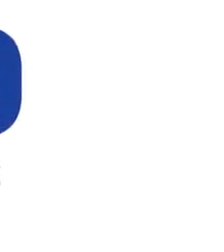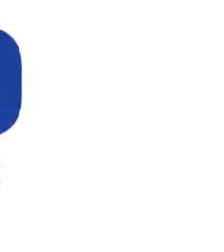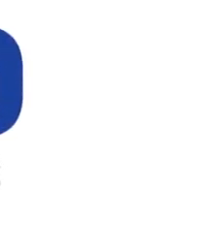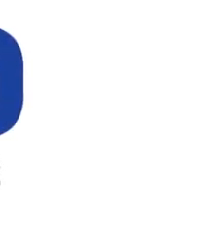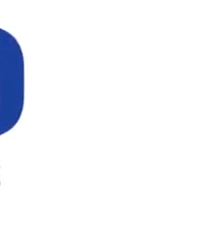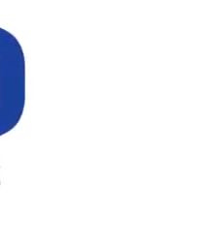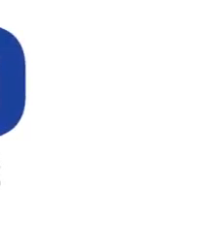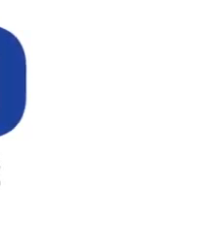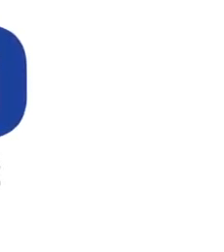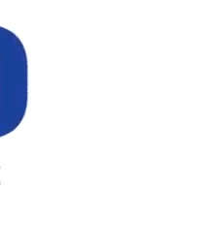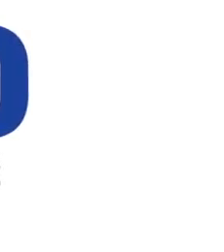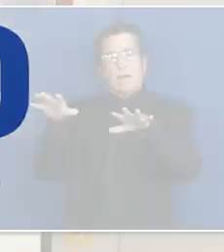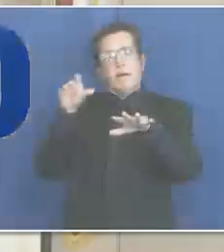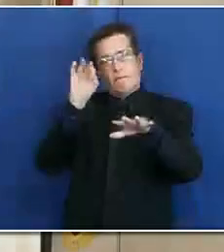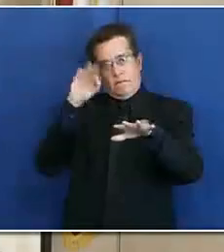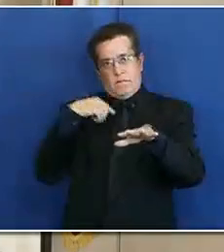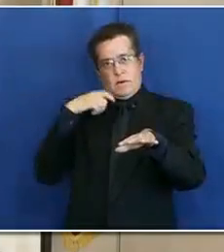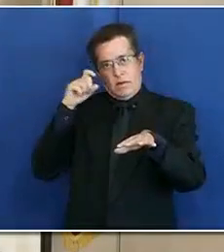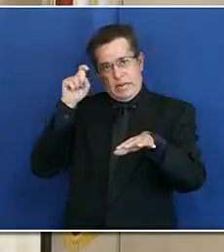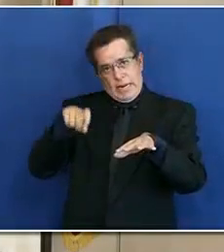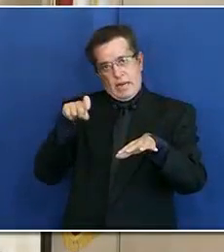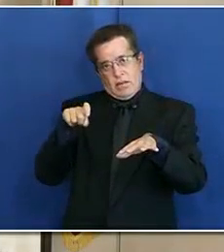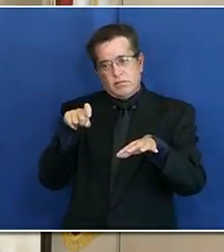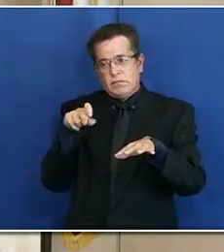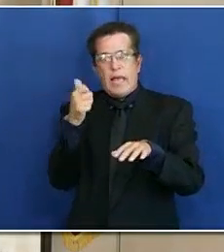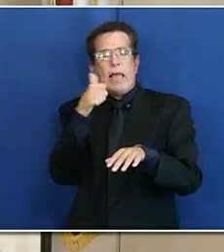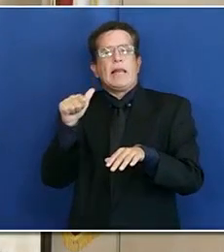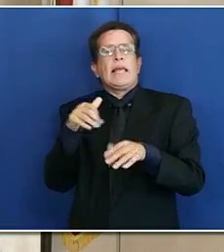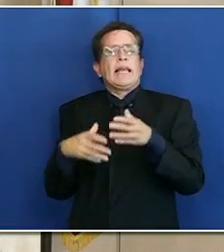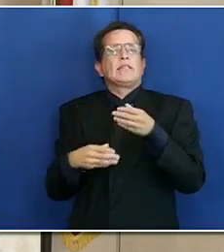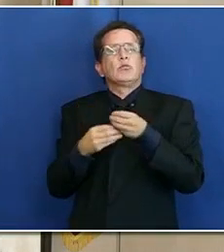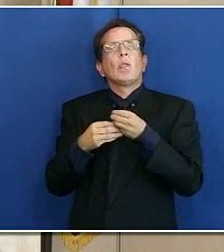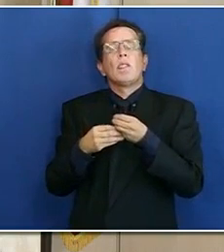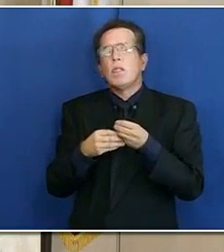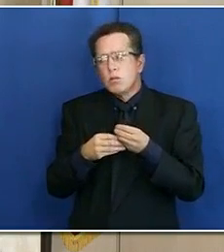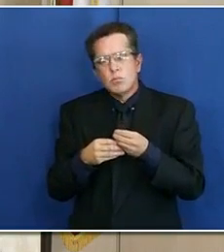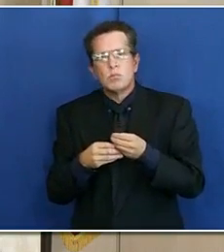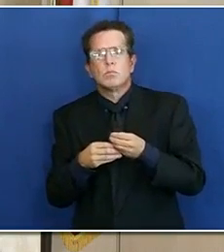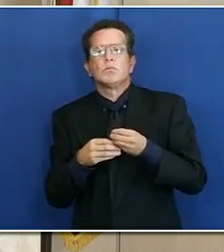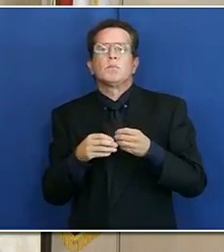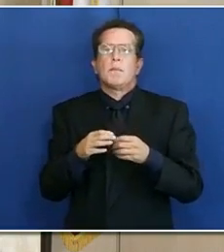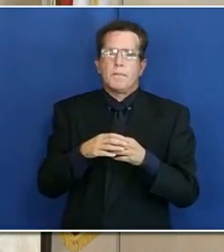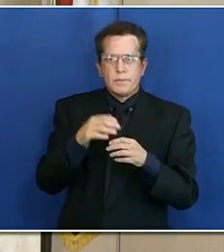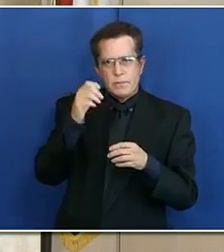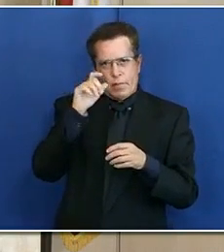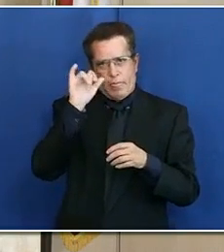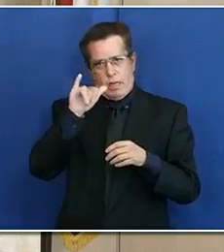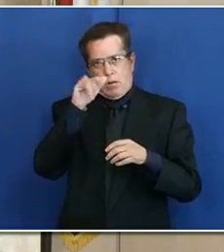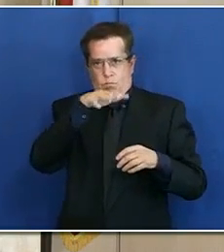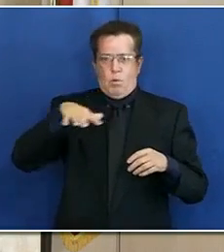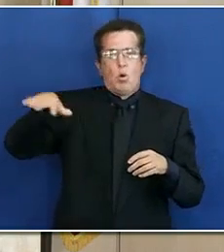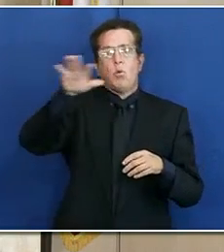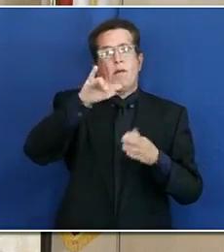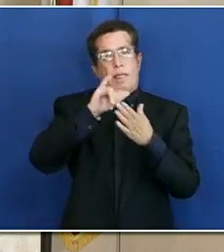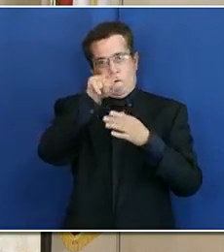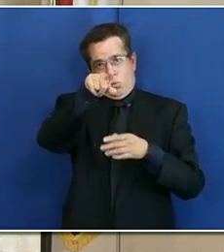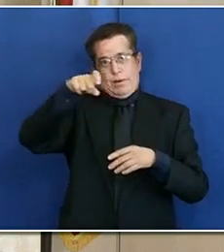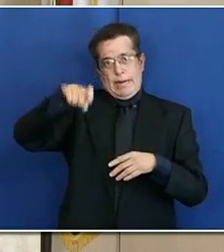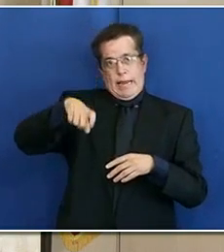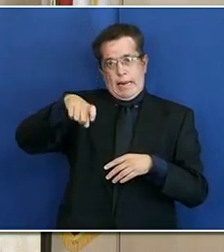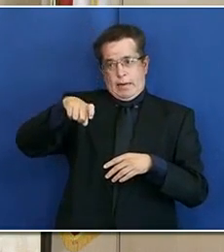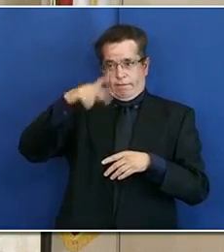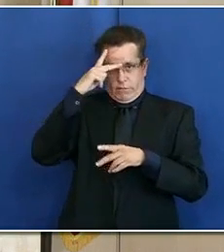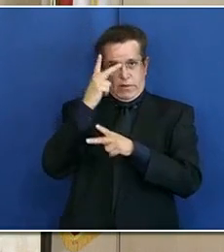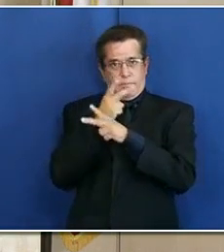If there was additional information that the public would need to take